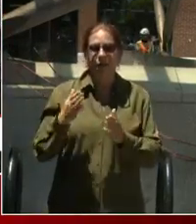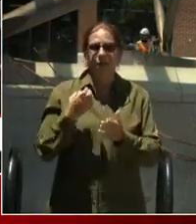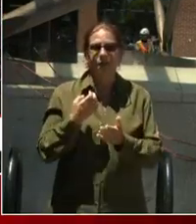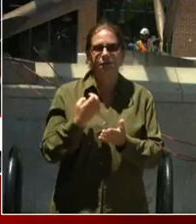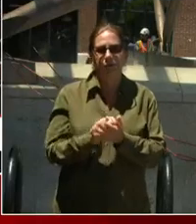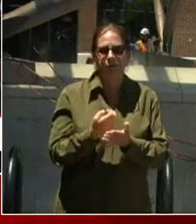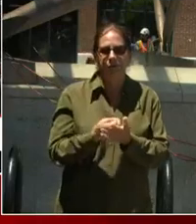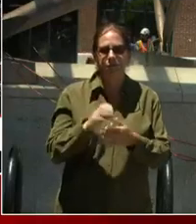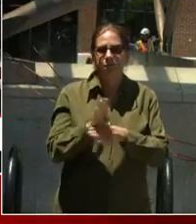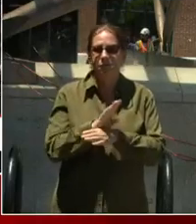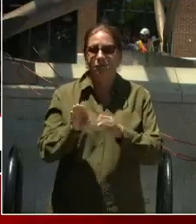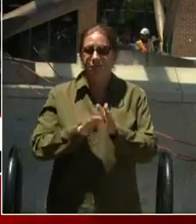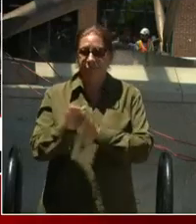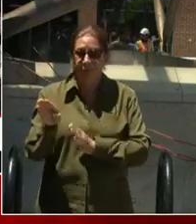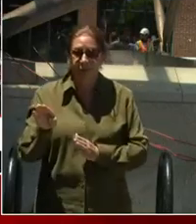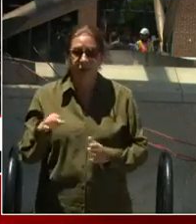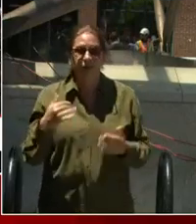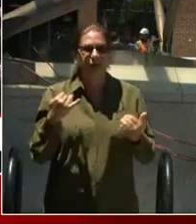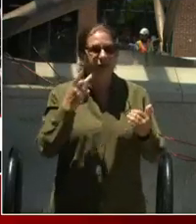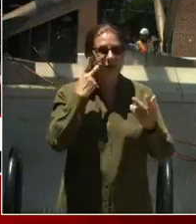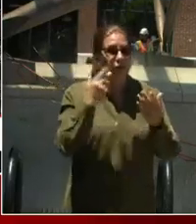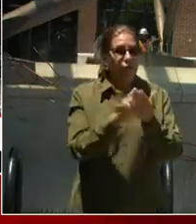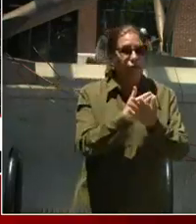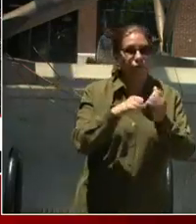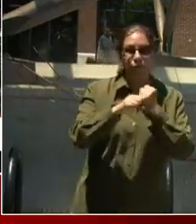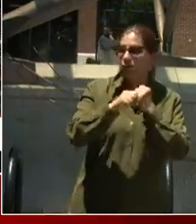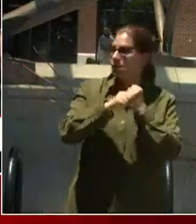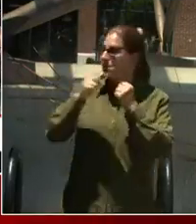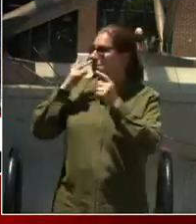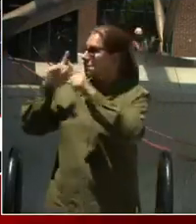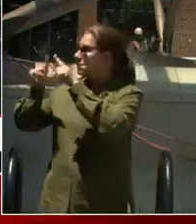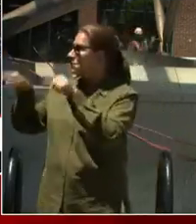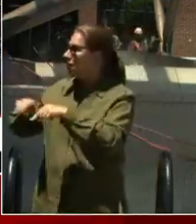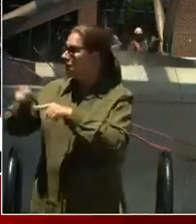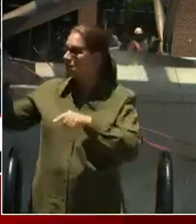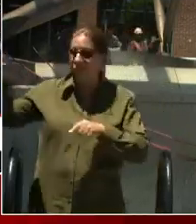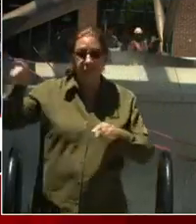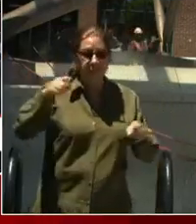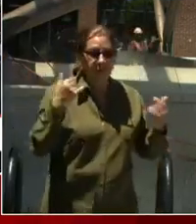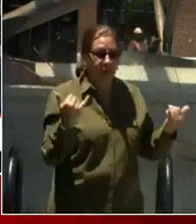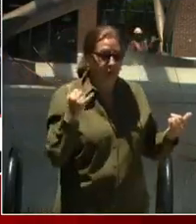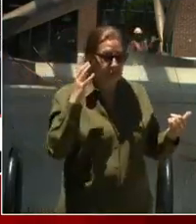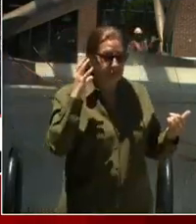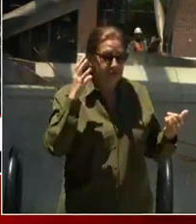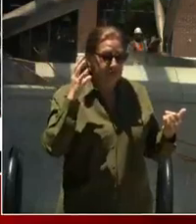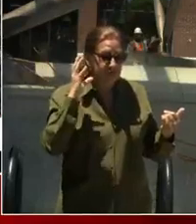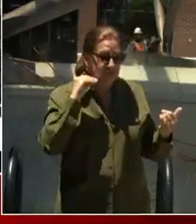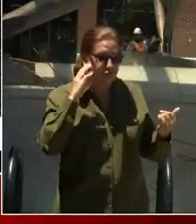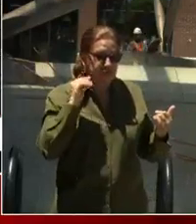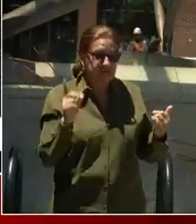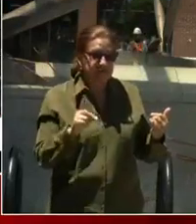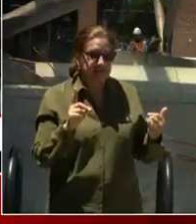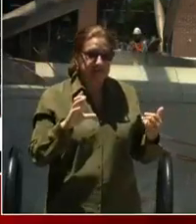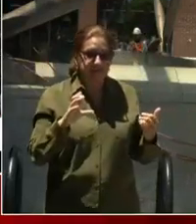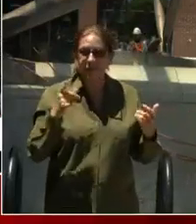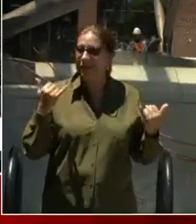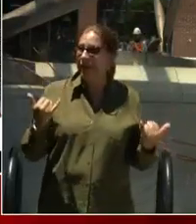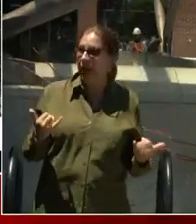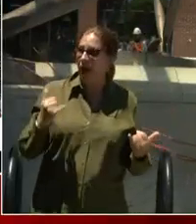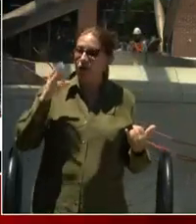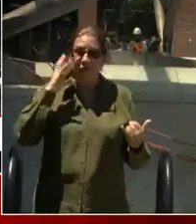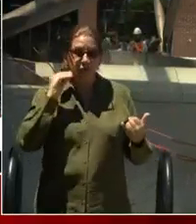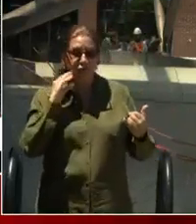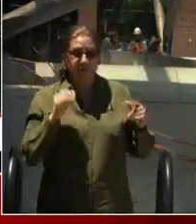and you see the signs around us that you know Washington. Now experience DC. So this is really all about